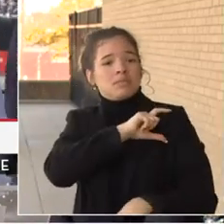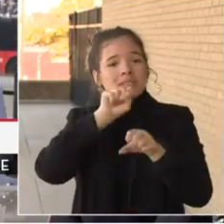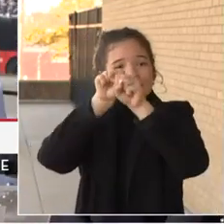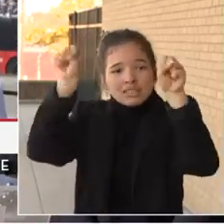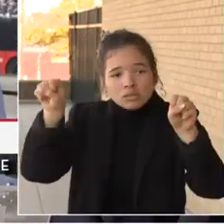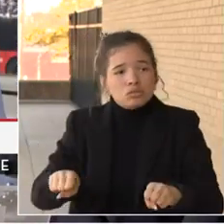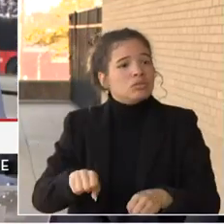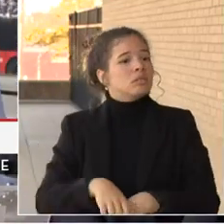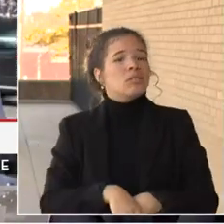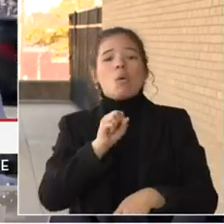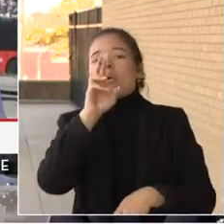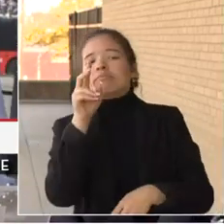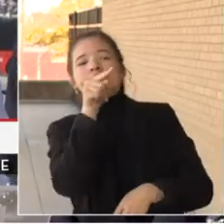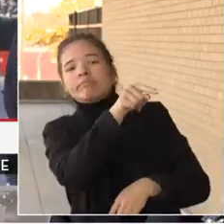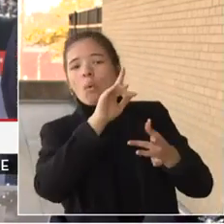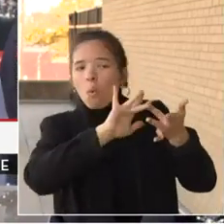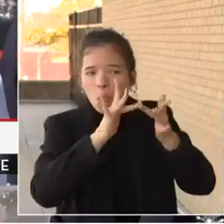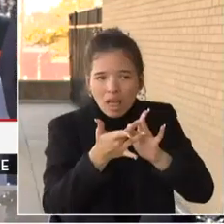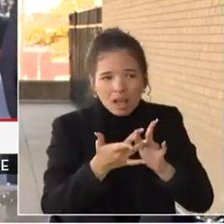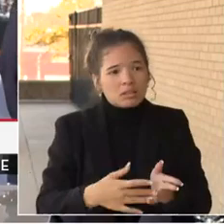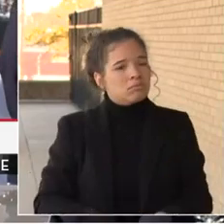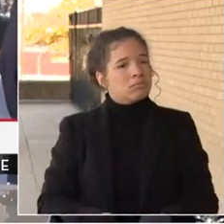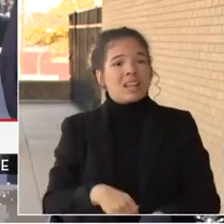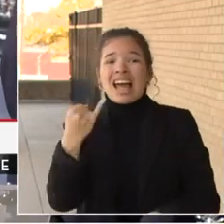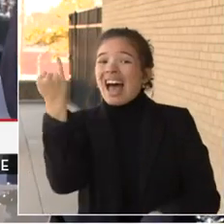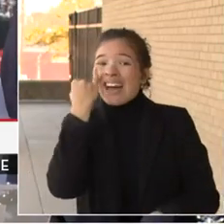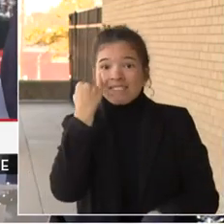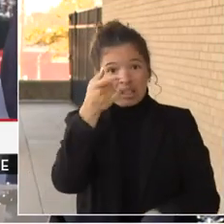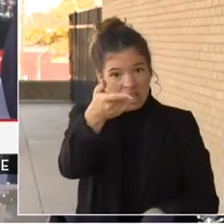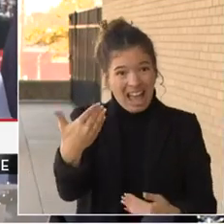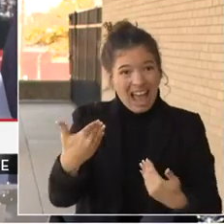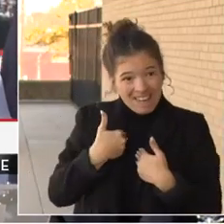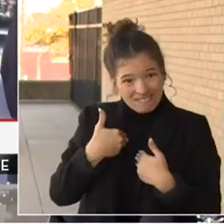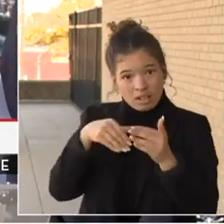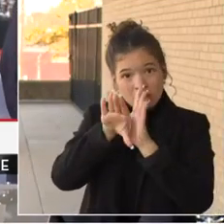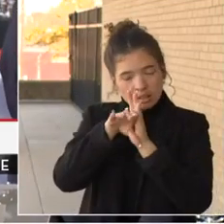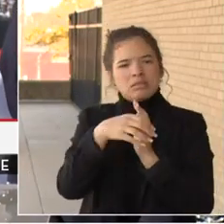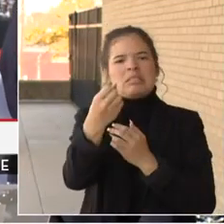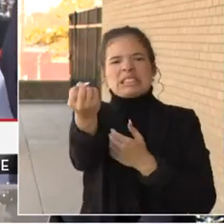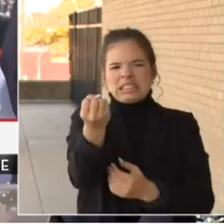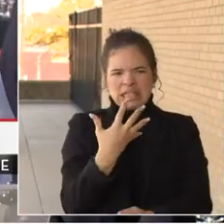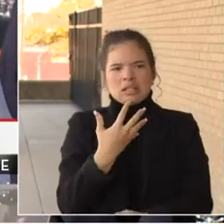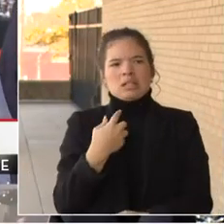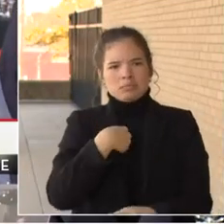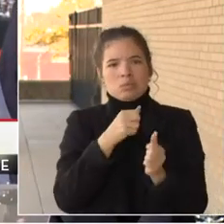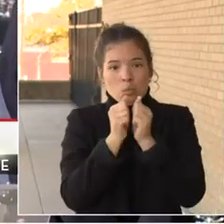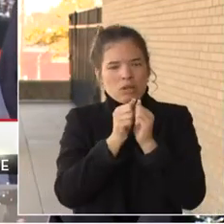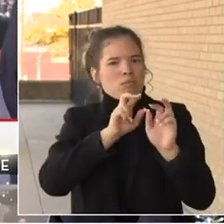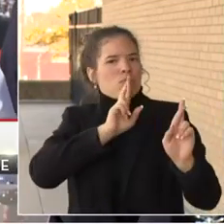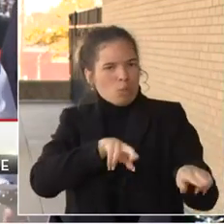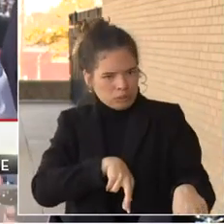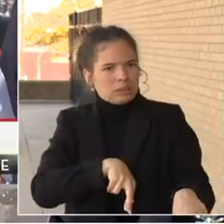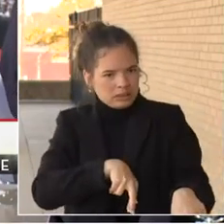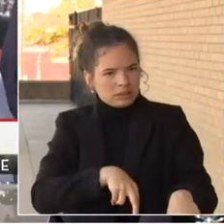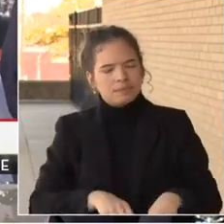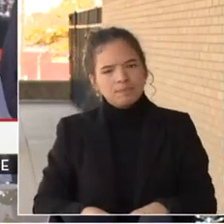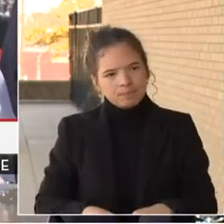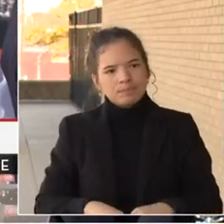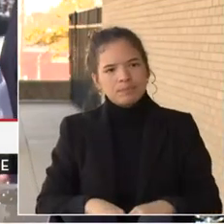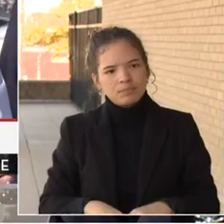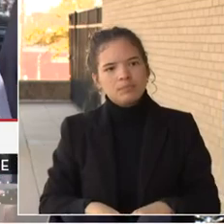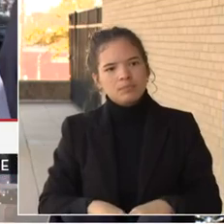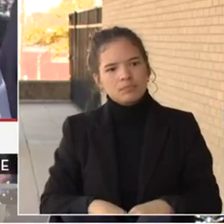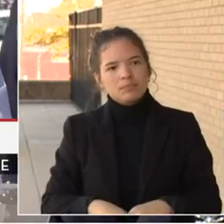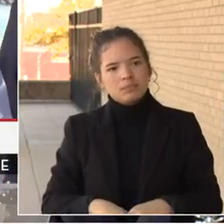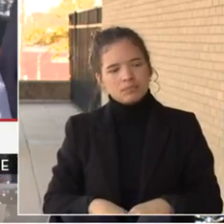footage available, please share that with us when following your police report and ask your neighbors if they captured any video. The more video